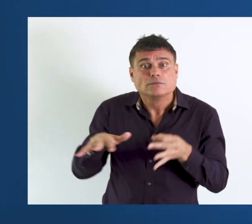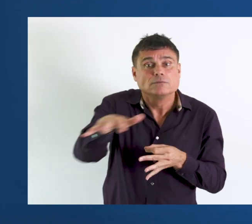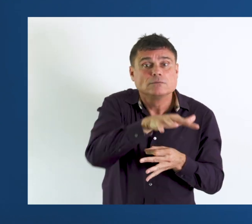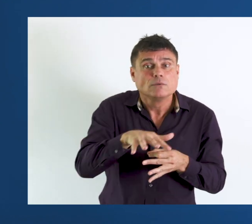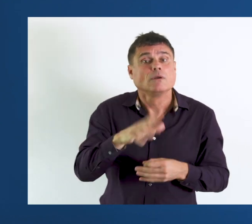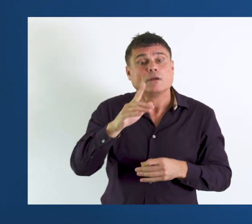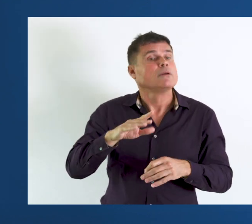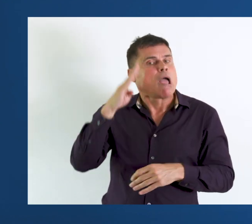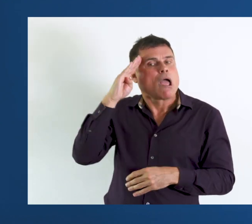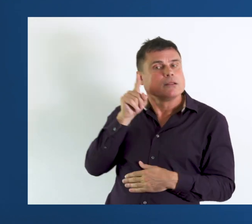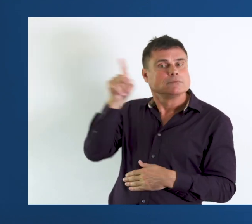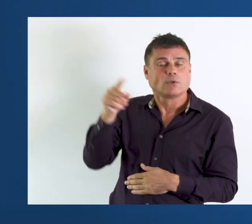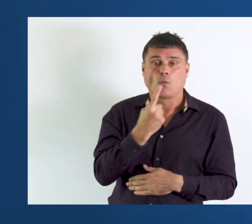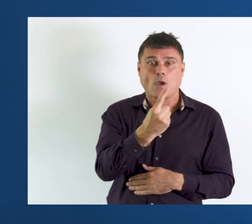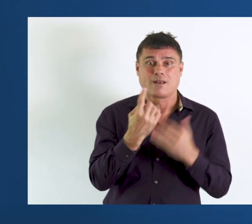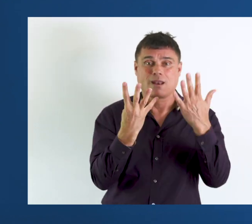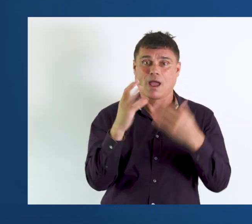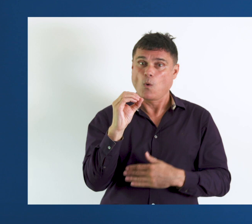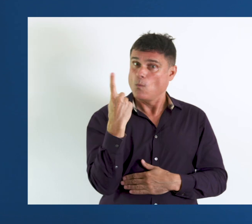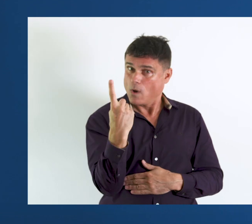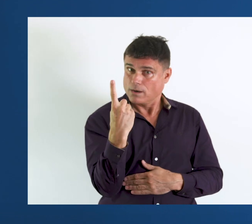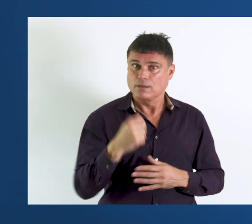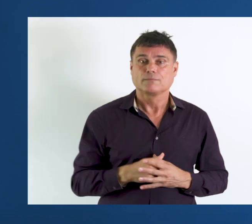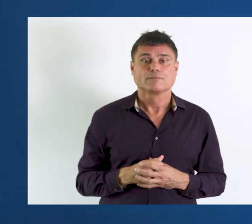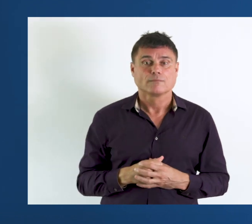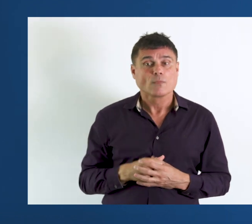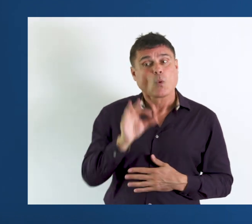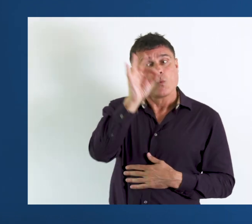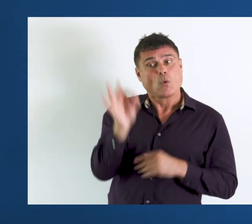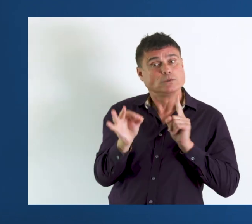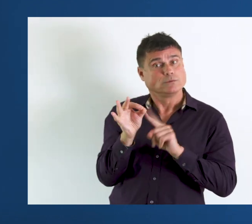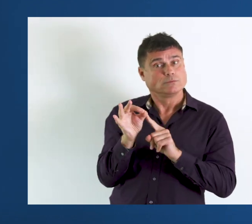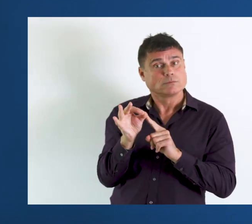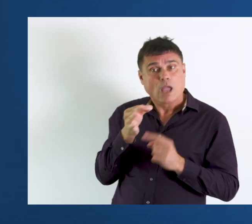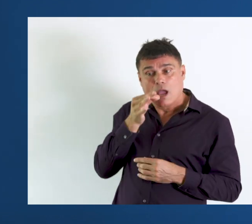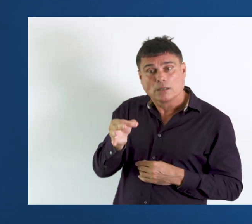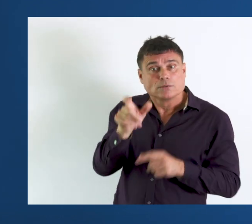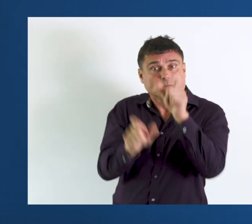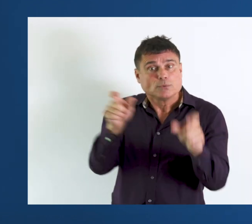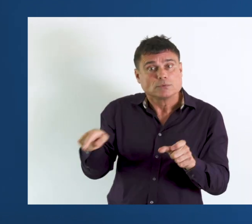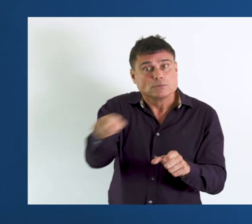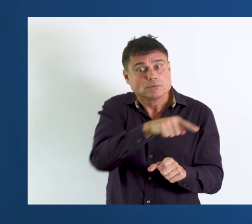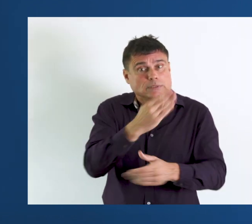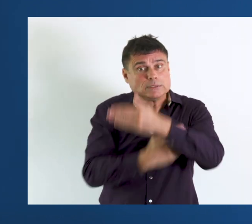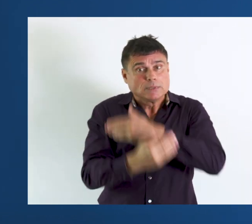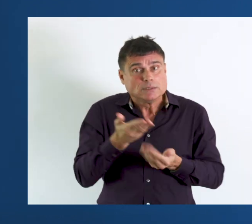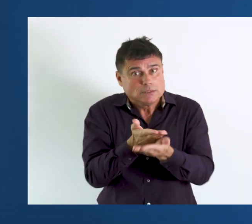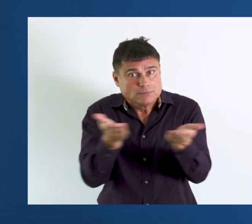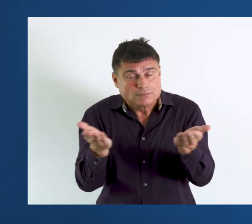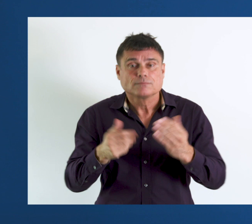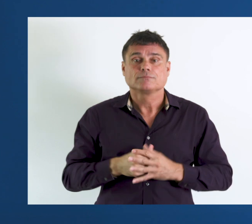implemented in Ireland in 1901. This is the question that was used in the census to identify